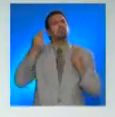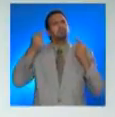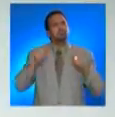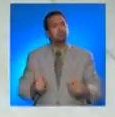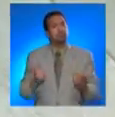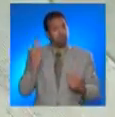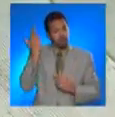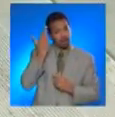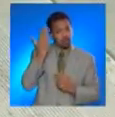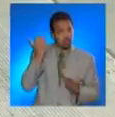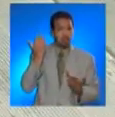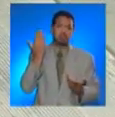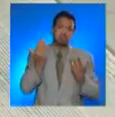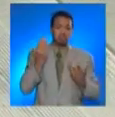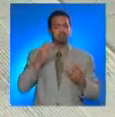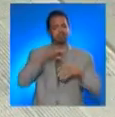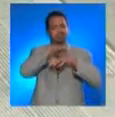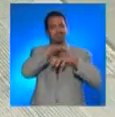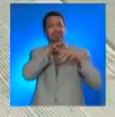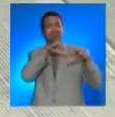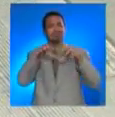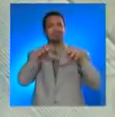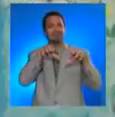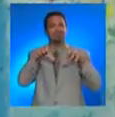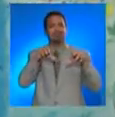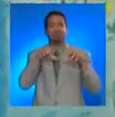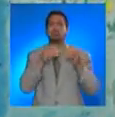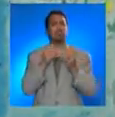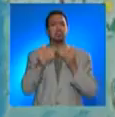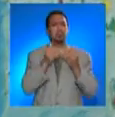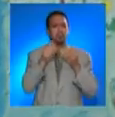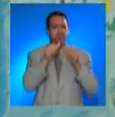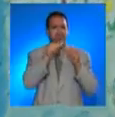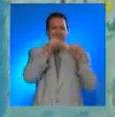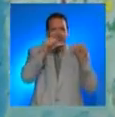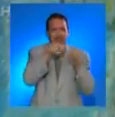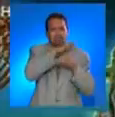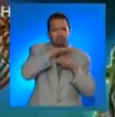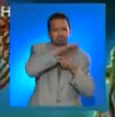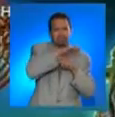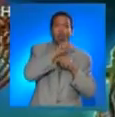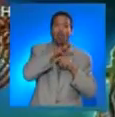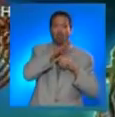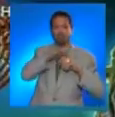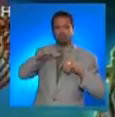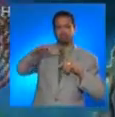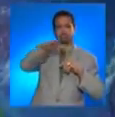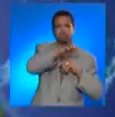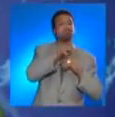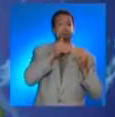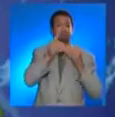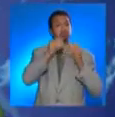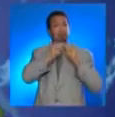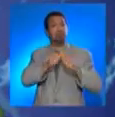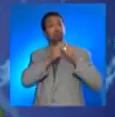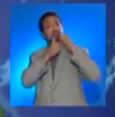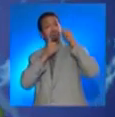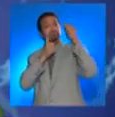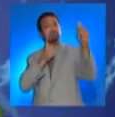Most tsunamis are produced as a direct or indirect consequence of a local, regional or distant earthquake.